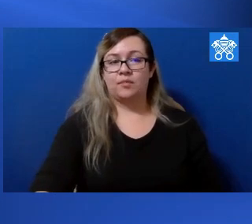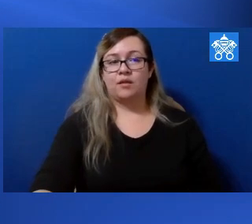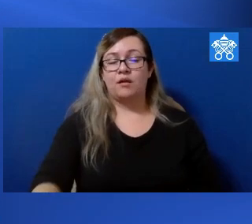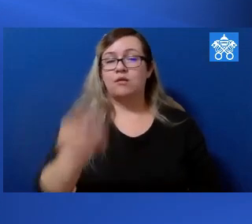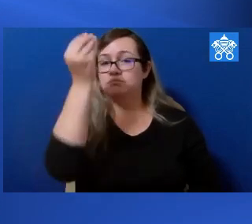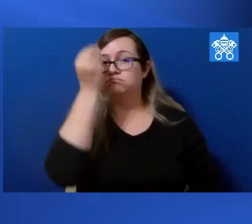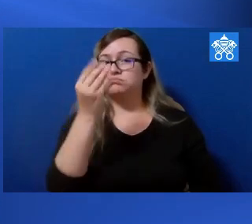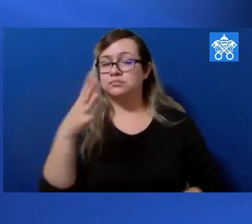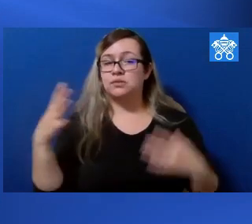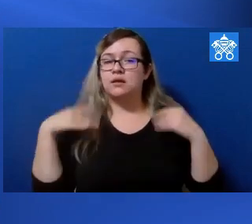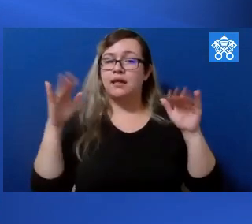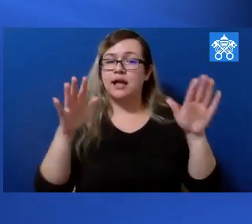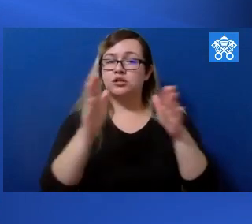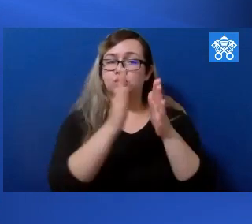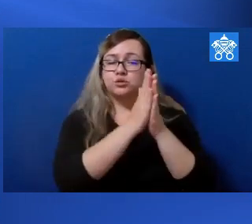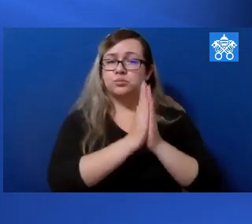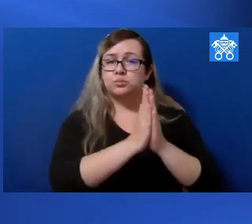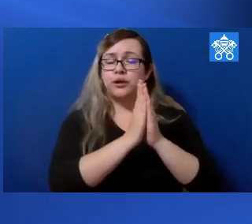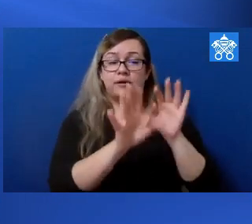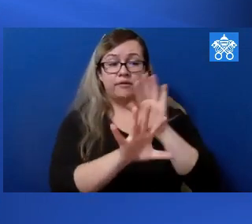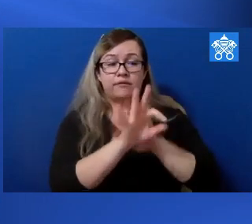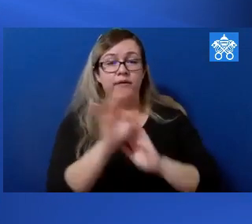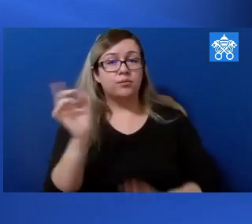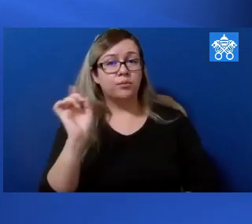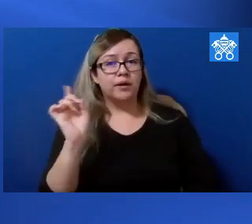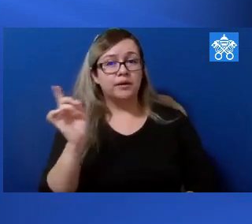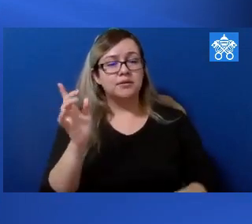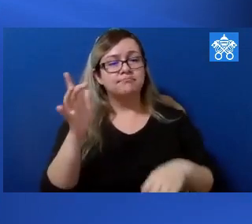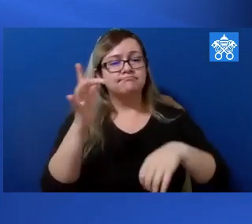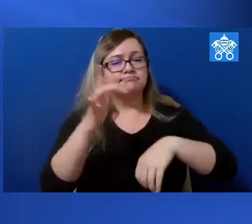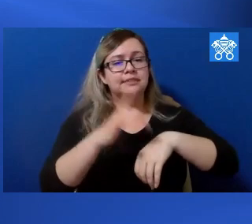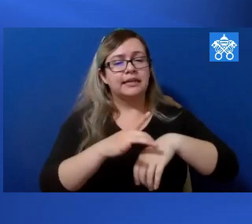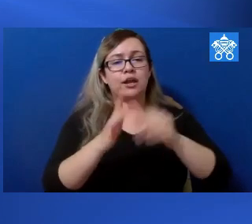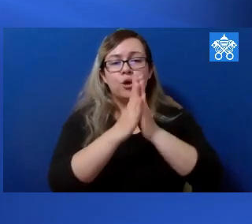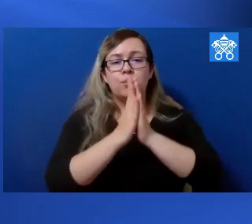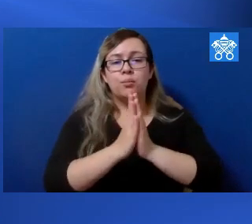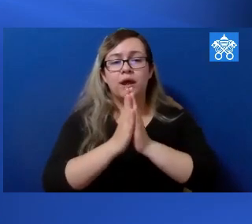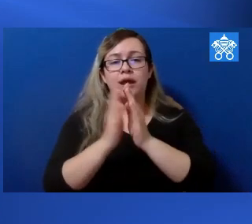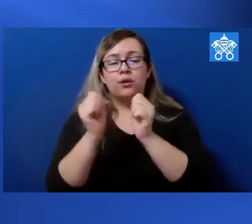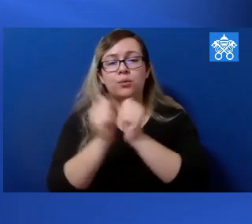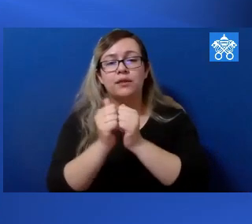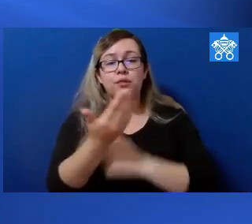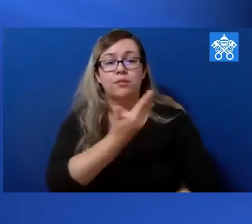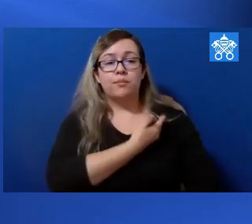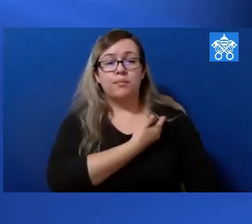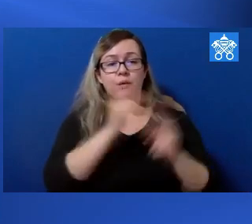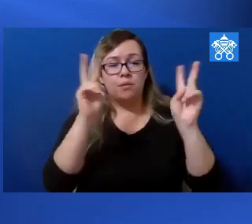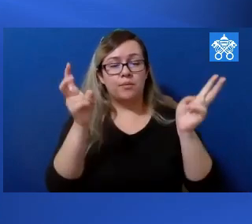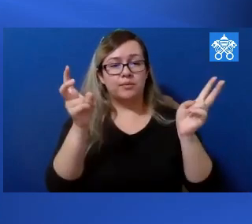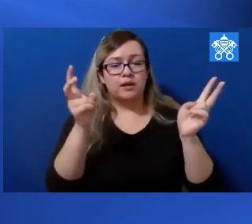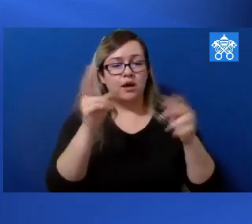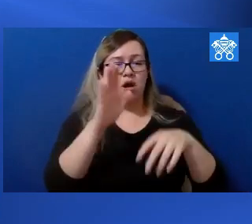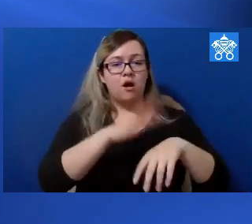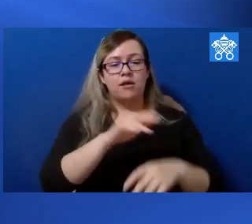And by the way, the Angelus prayer, as we've often mentioned, can be found by clicking Pray with the Pope on the Angelus